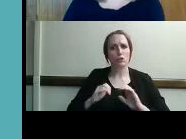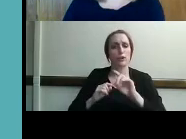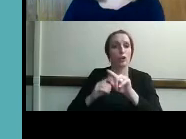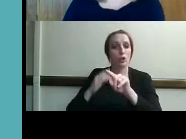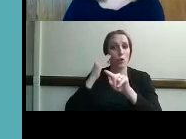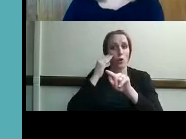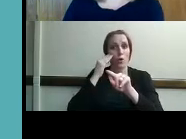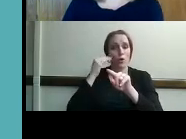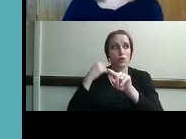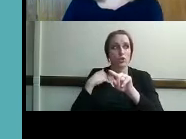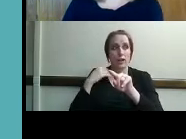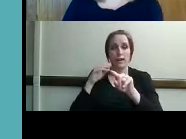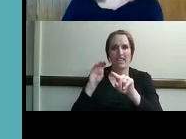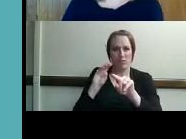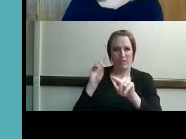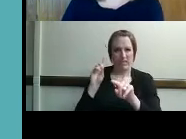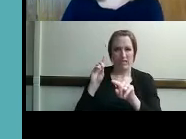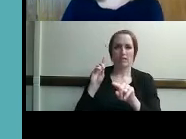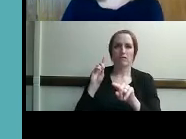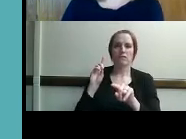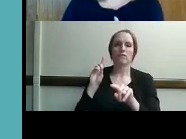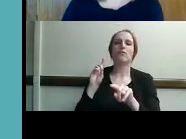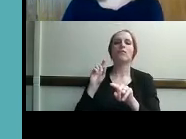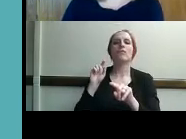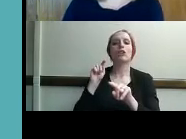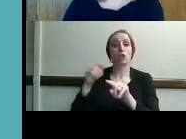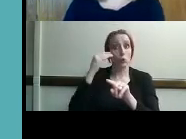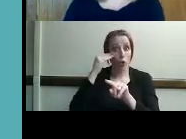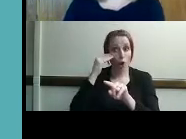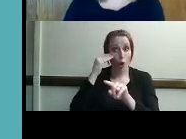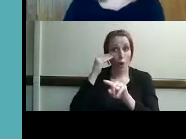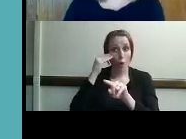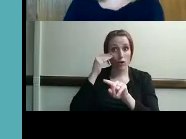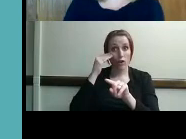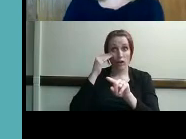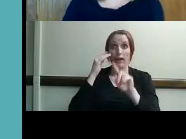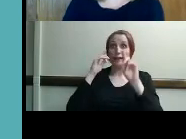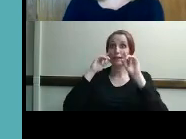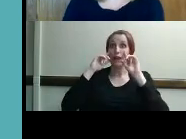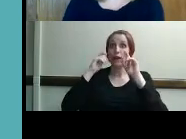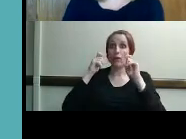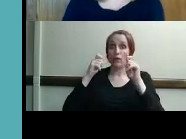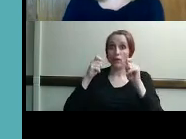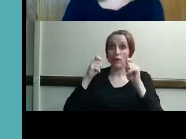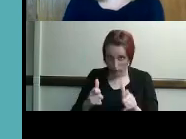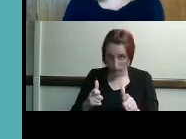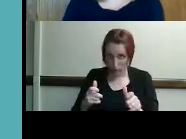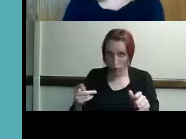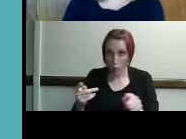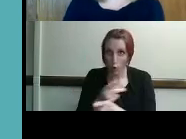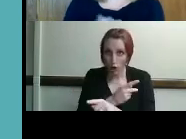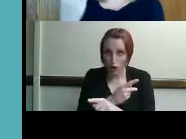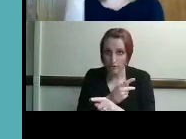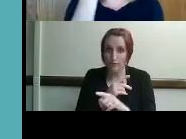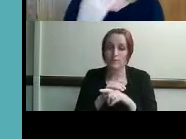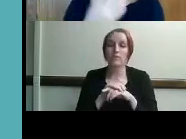has macular degeneration and you know that it's progressed to a point where um she's